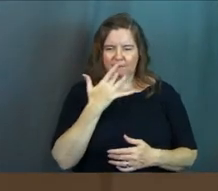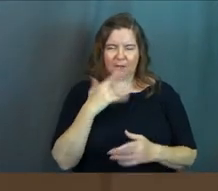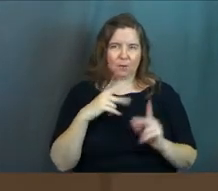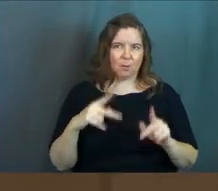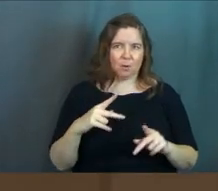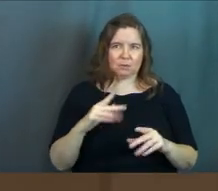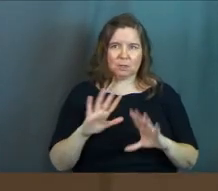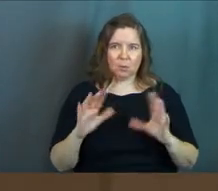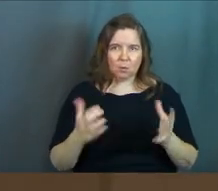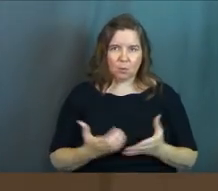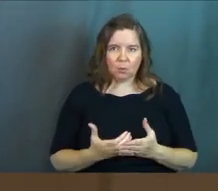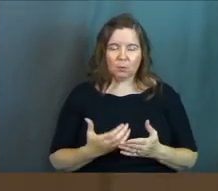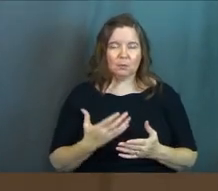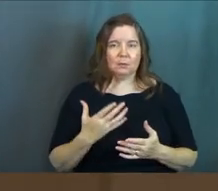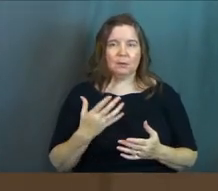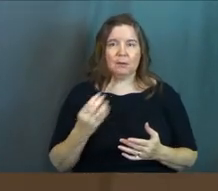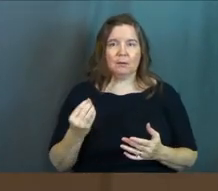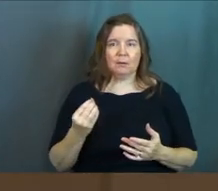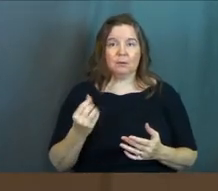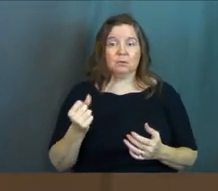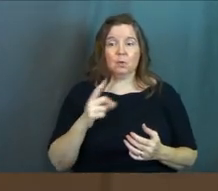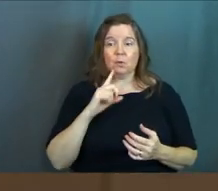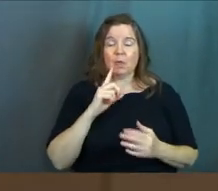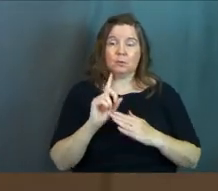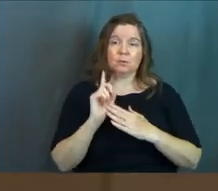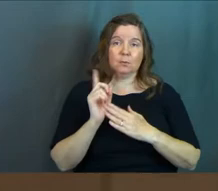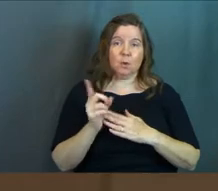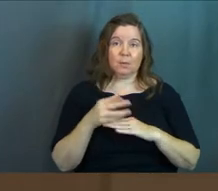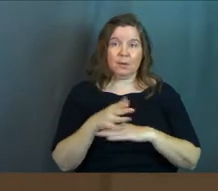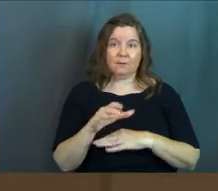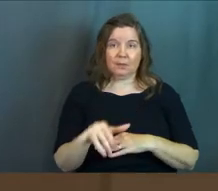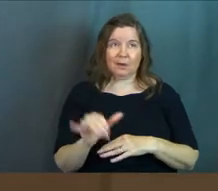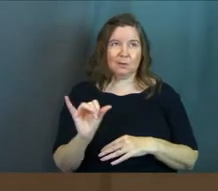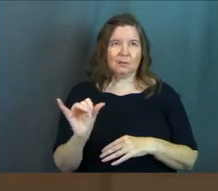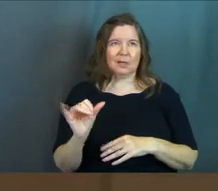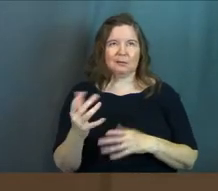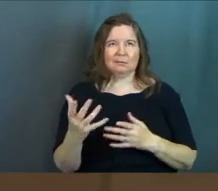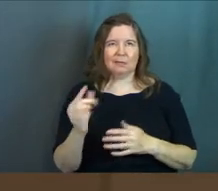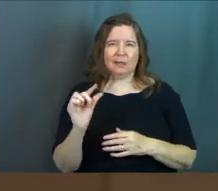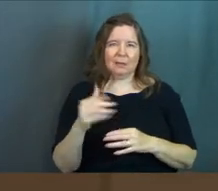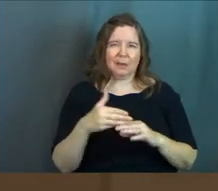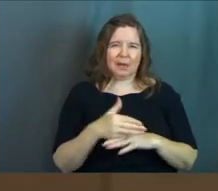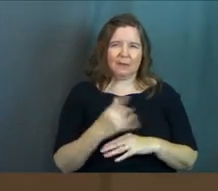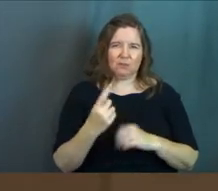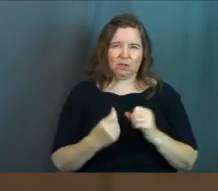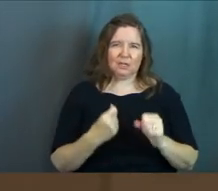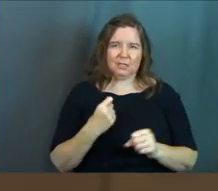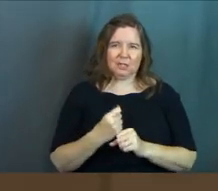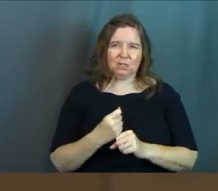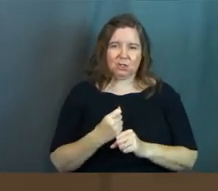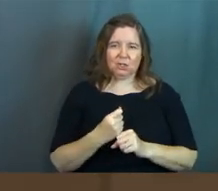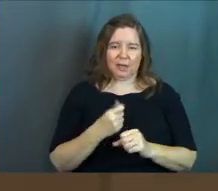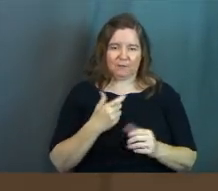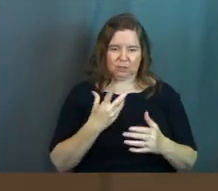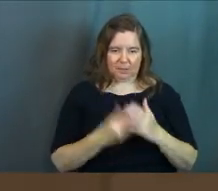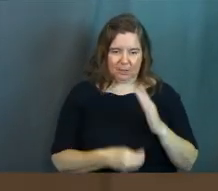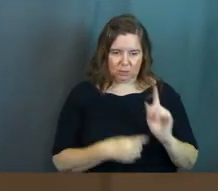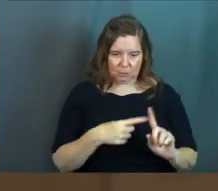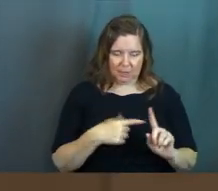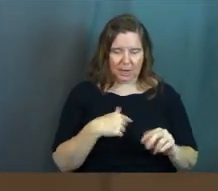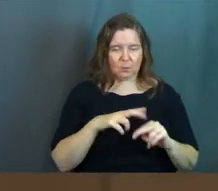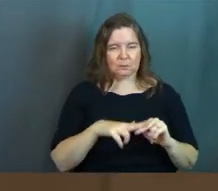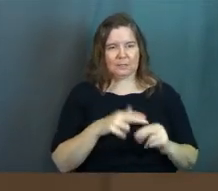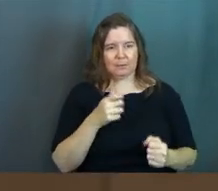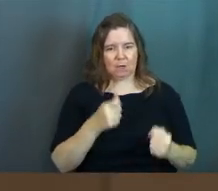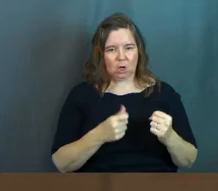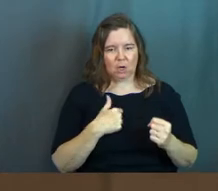person in the whole world? Um, and so there was a moment after that, it was like a little after a year after she passed away. And I remember sitting in my